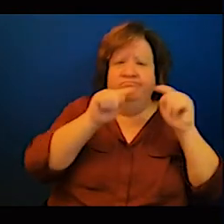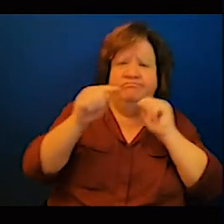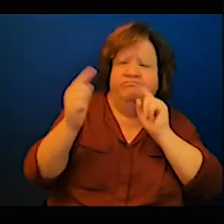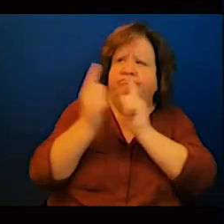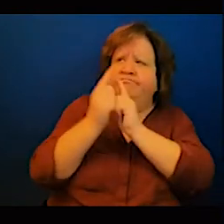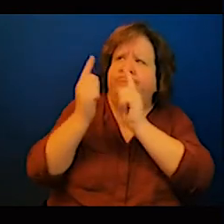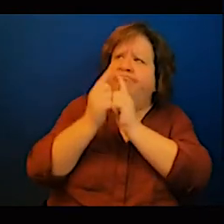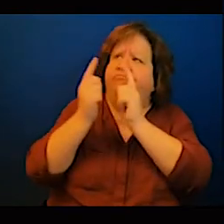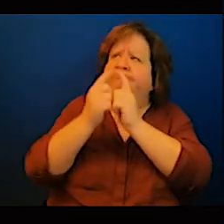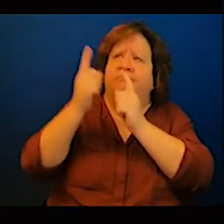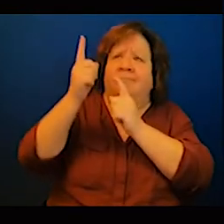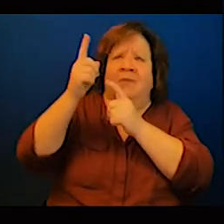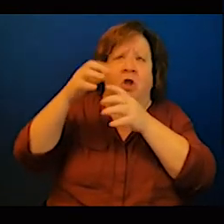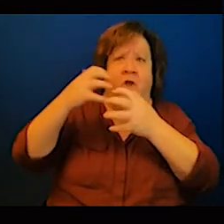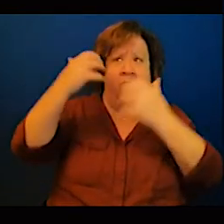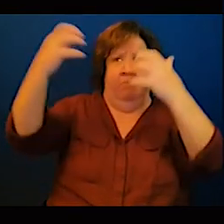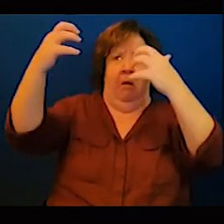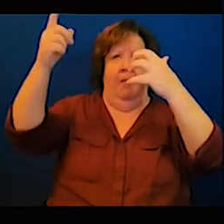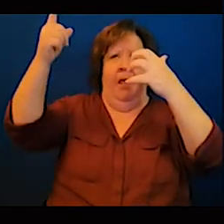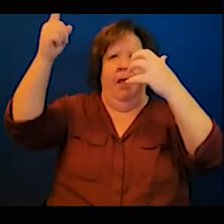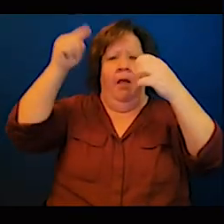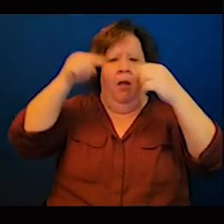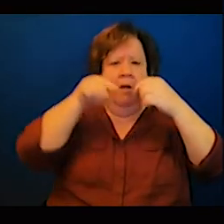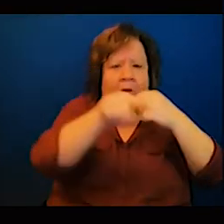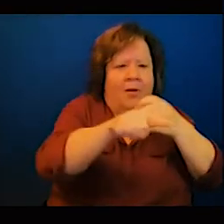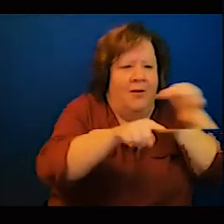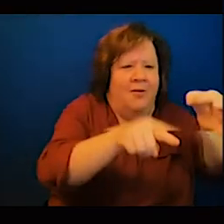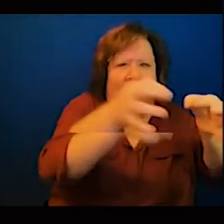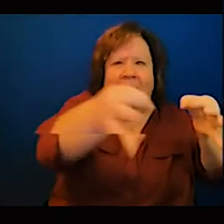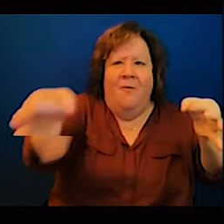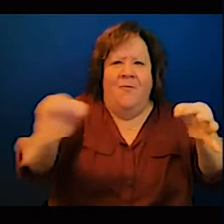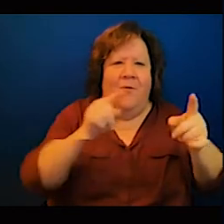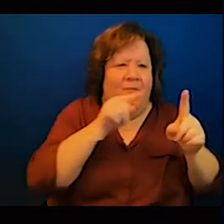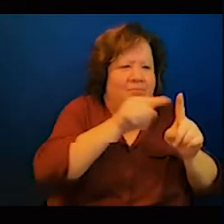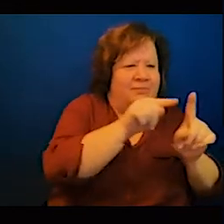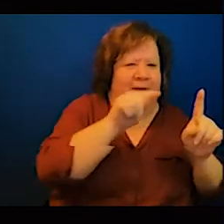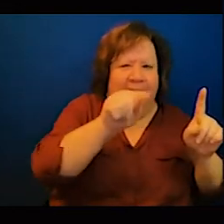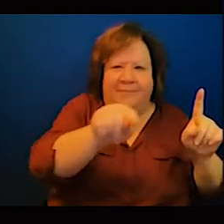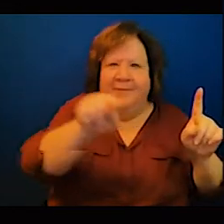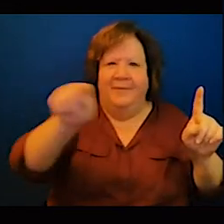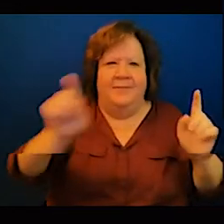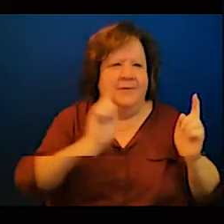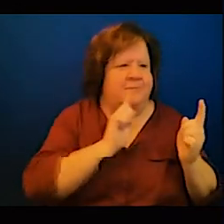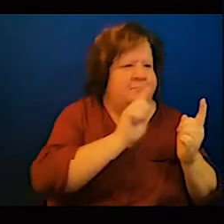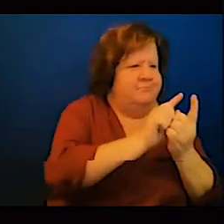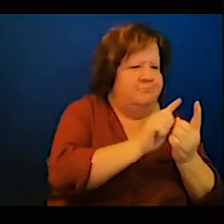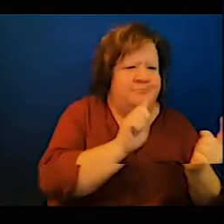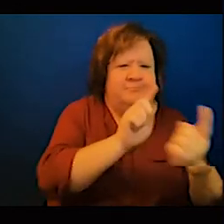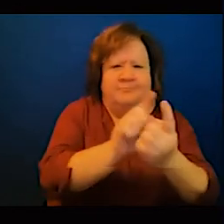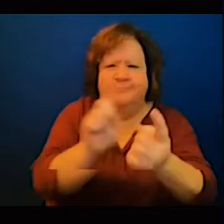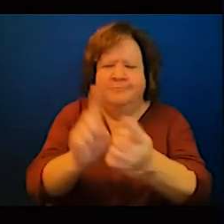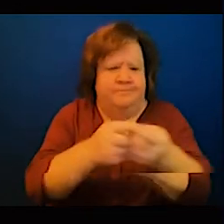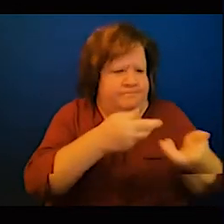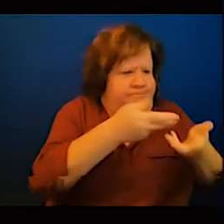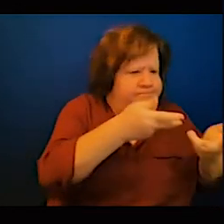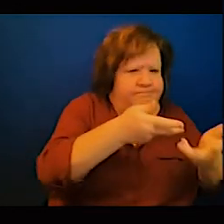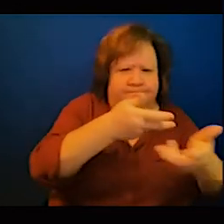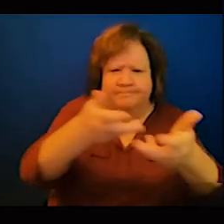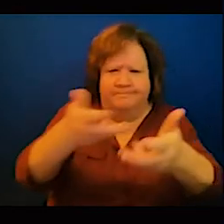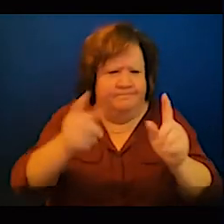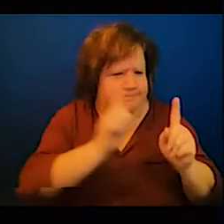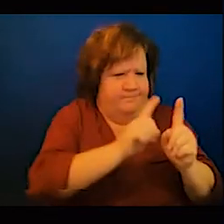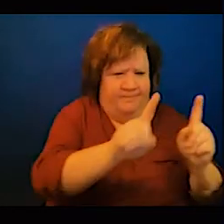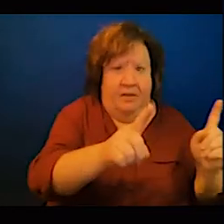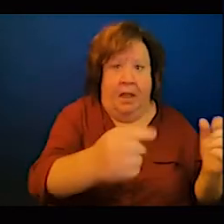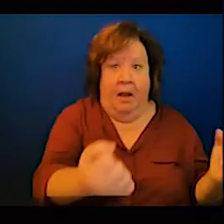pathway on what needs to be done so that's the kind of commitment I'm talking about thank